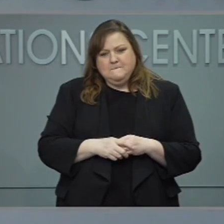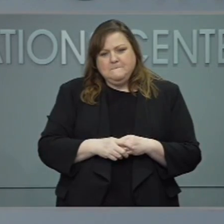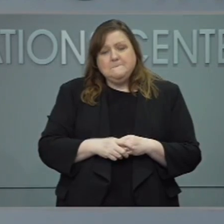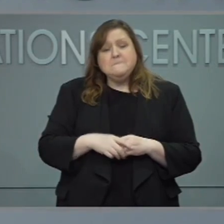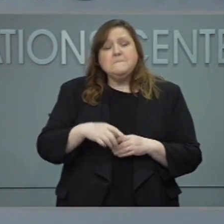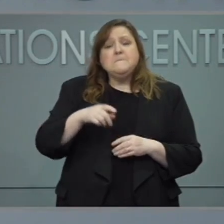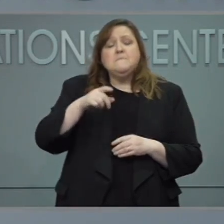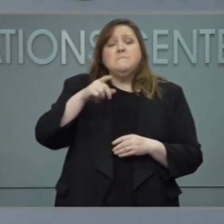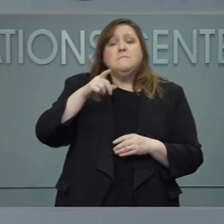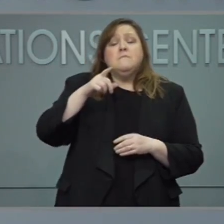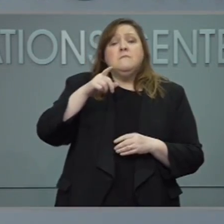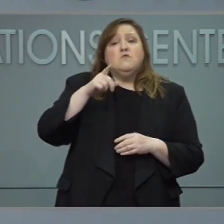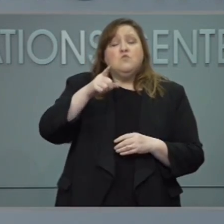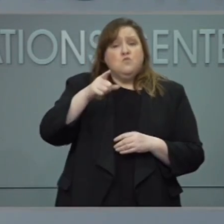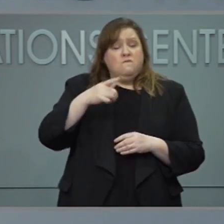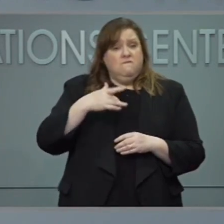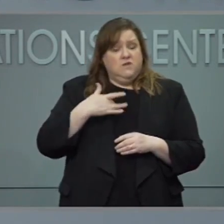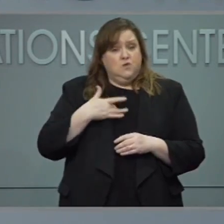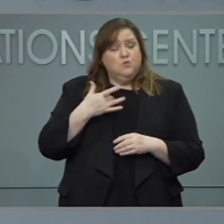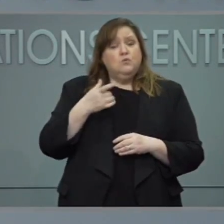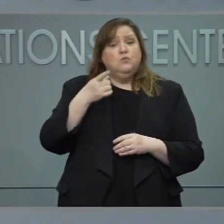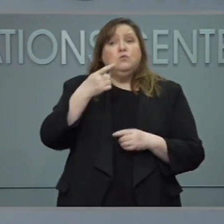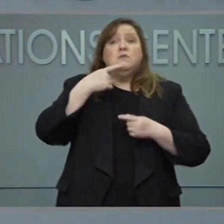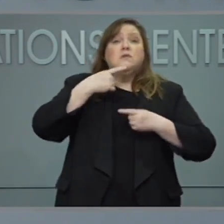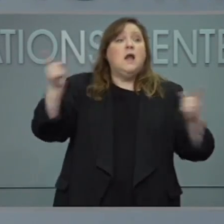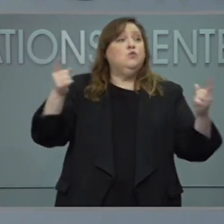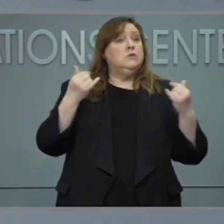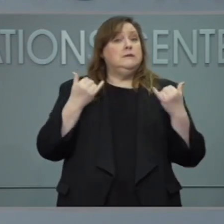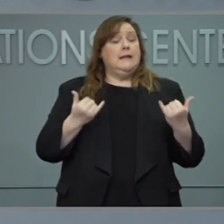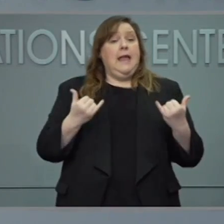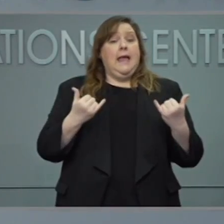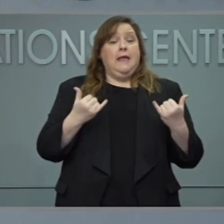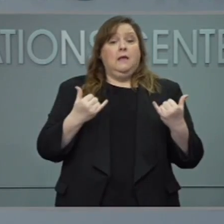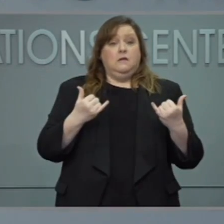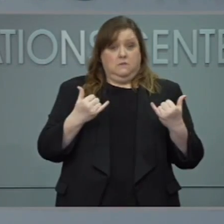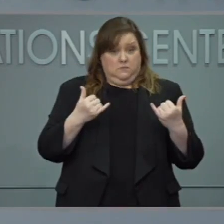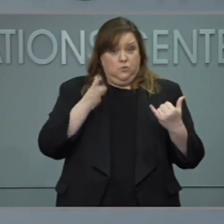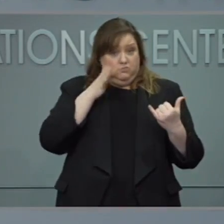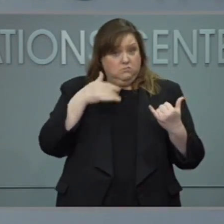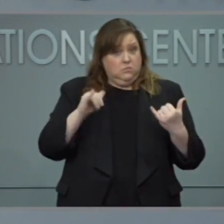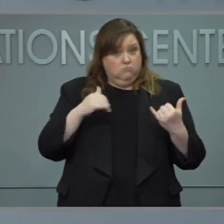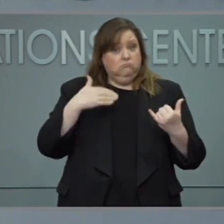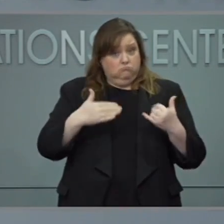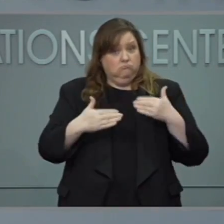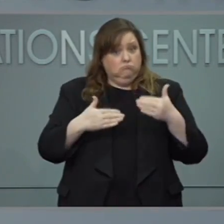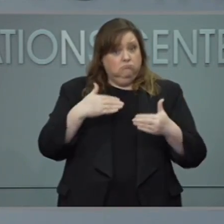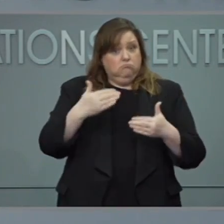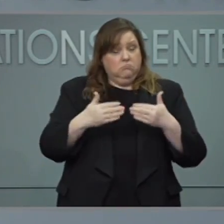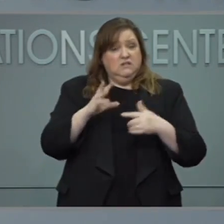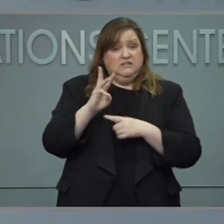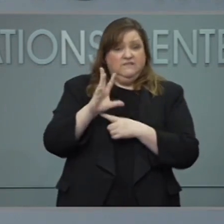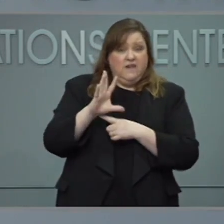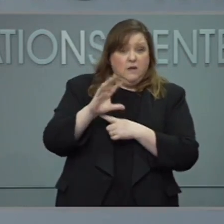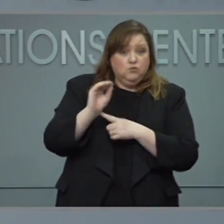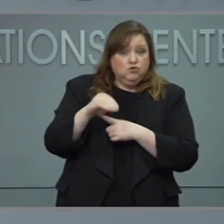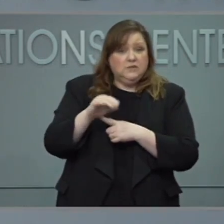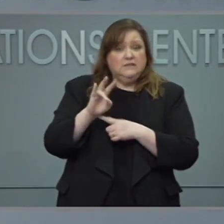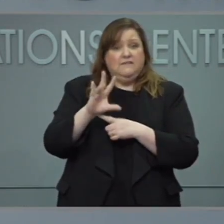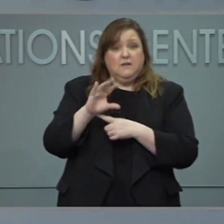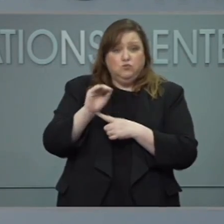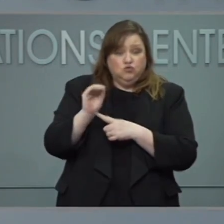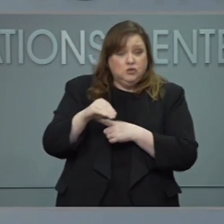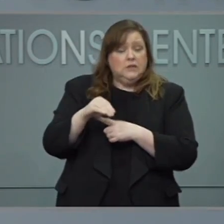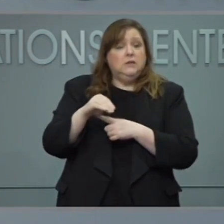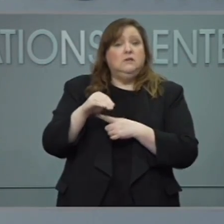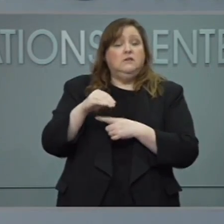be able to get to that 65, 70, 75 percent vaccination level, especially with the mandate with the 12 to 15